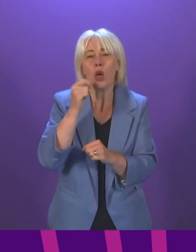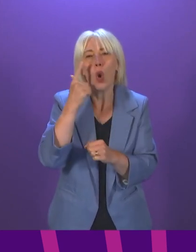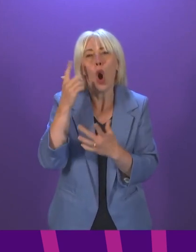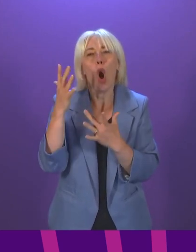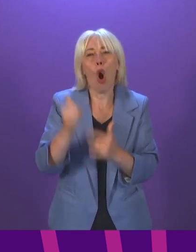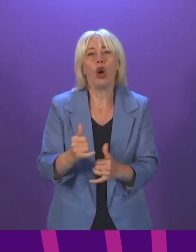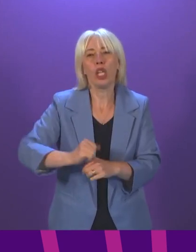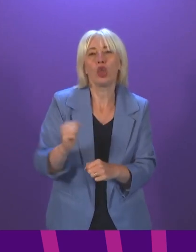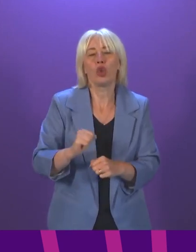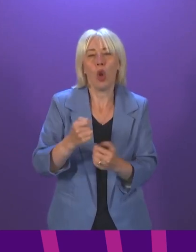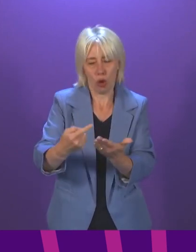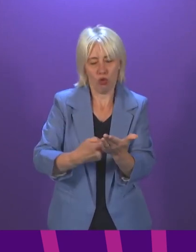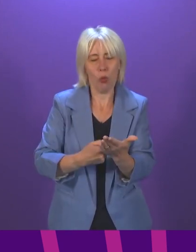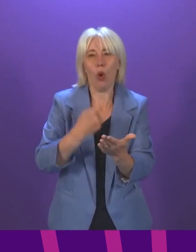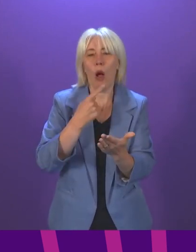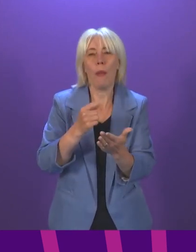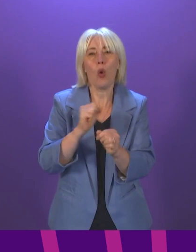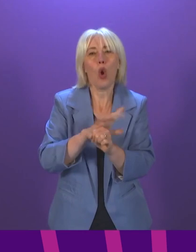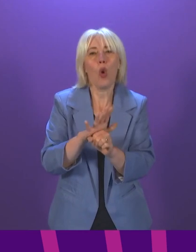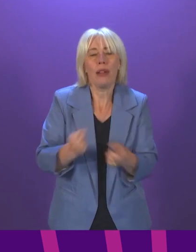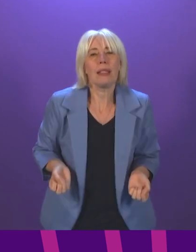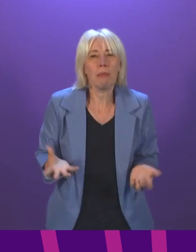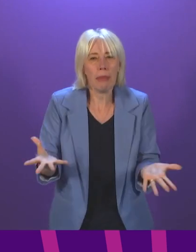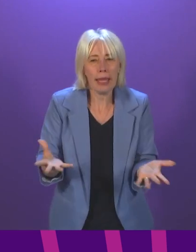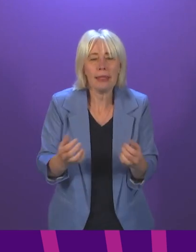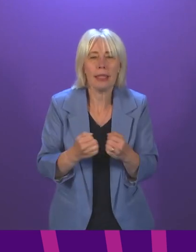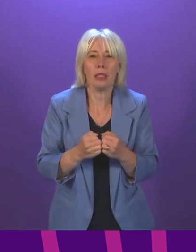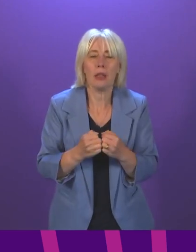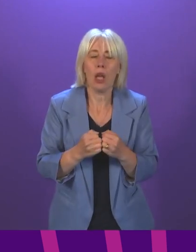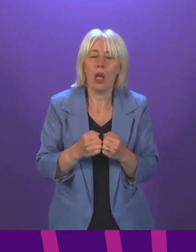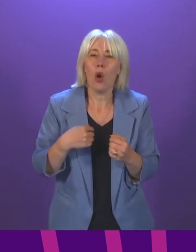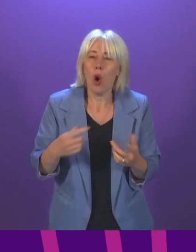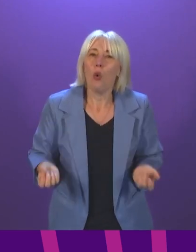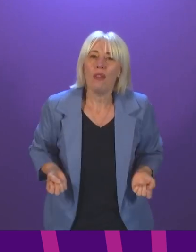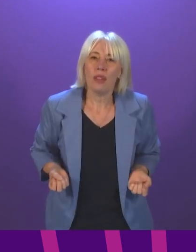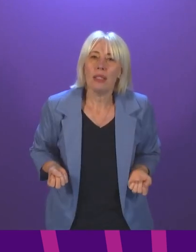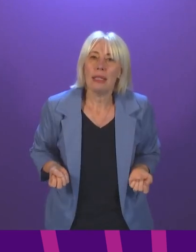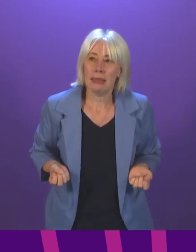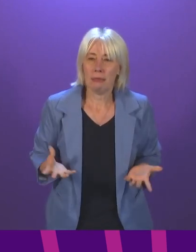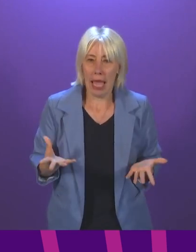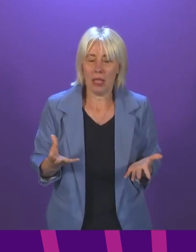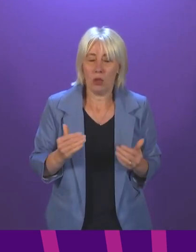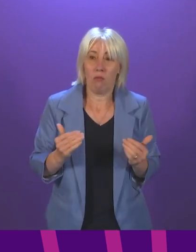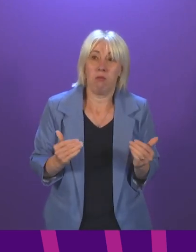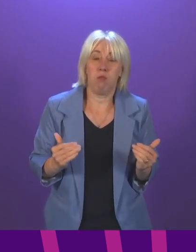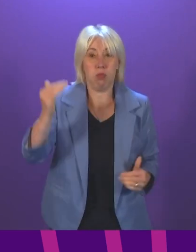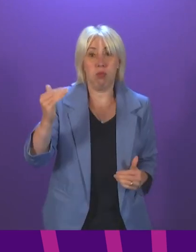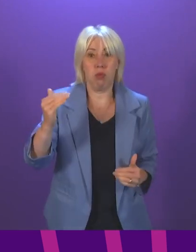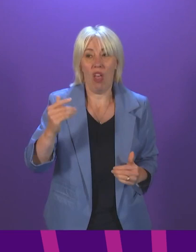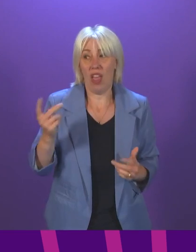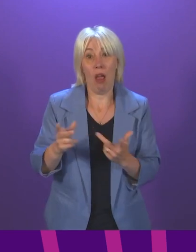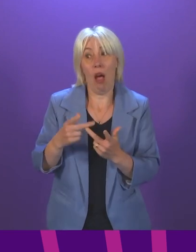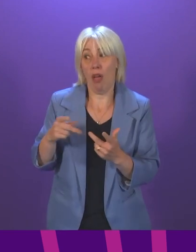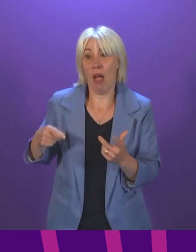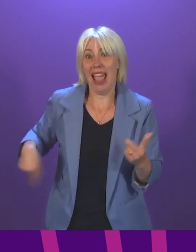Scotland report just this week about Covid spending. We have spent disproportionately, compared to other parts of the UK, on support for the